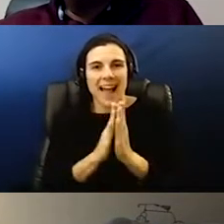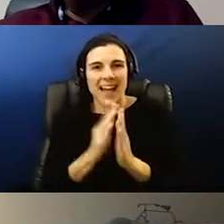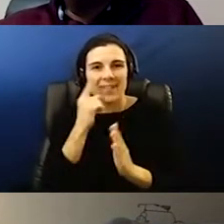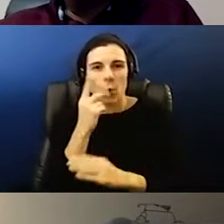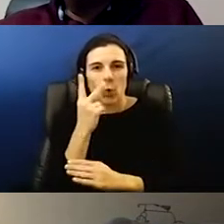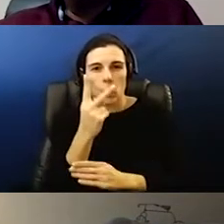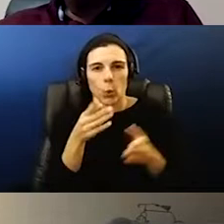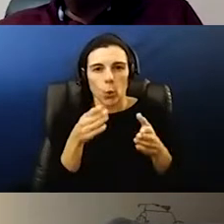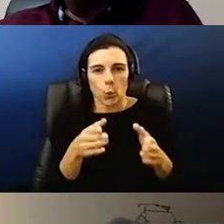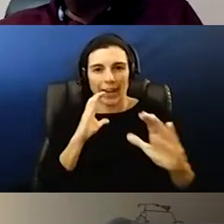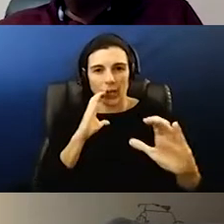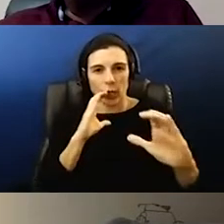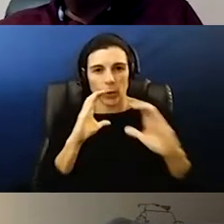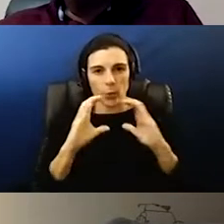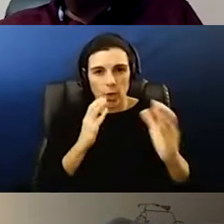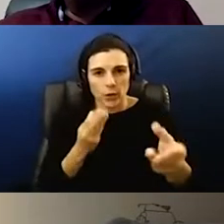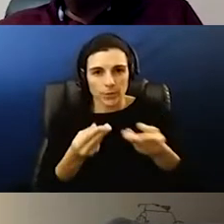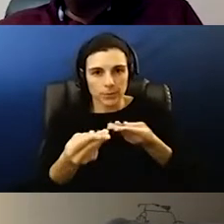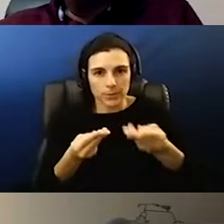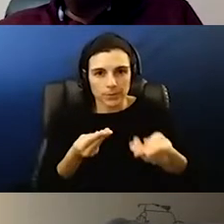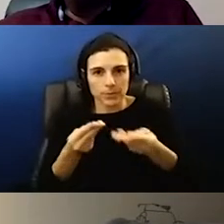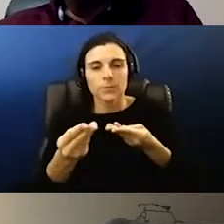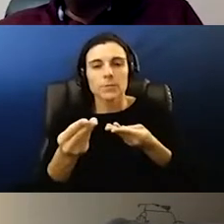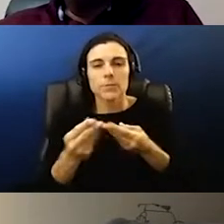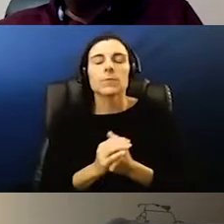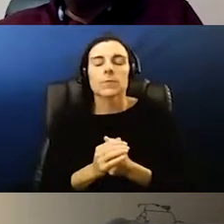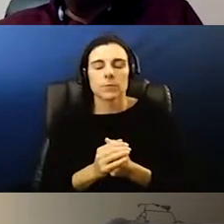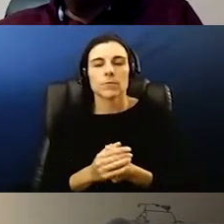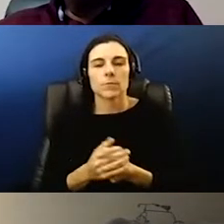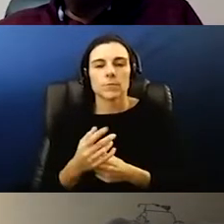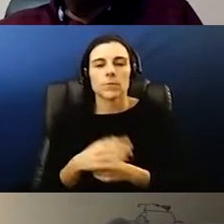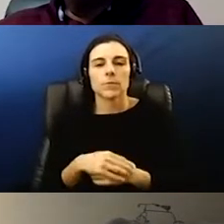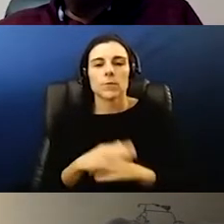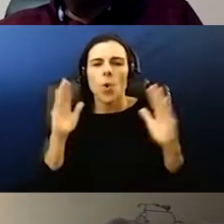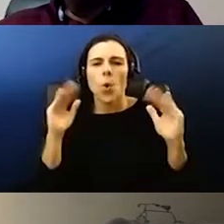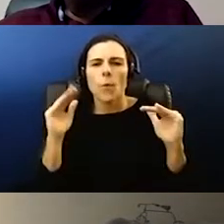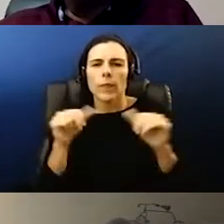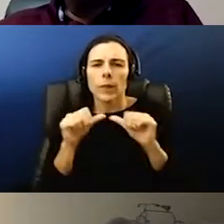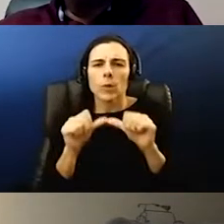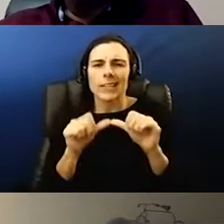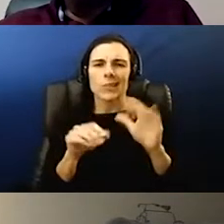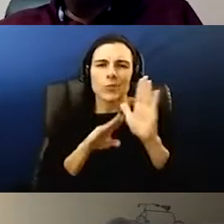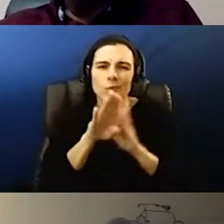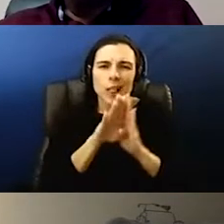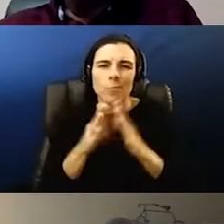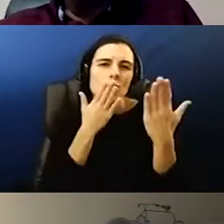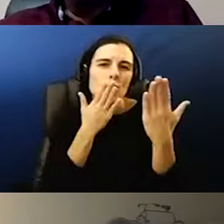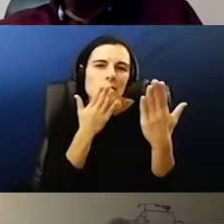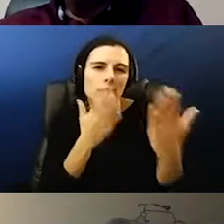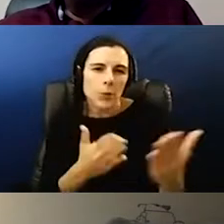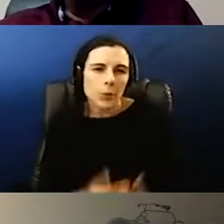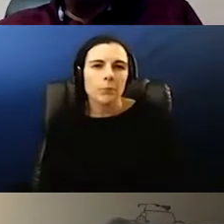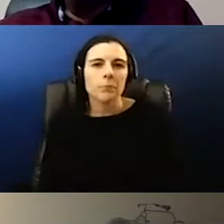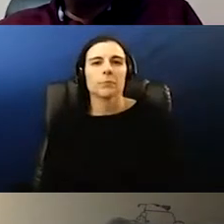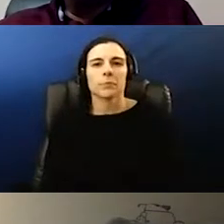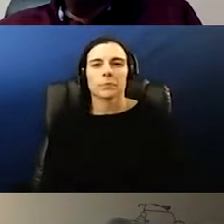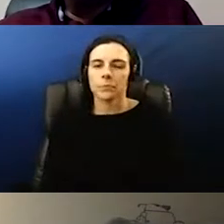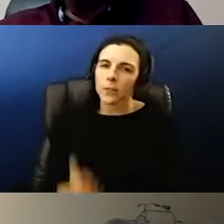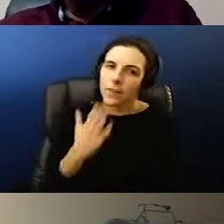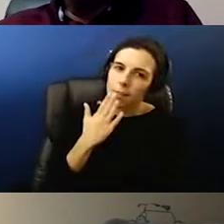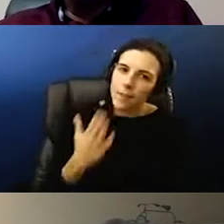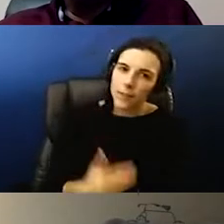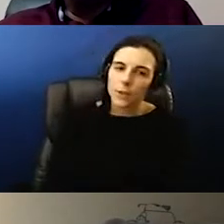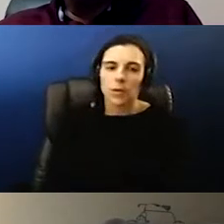delivered and i hope that we'll continue to grow in this way and in this effort so thank you thank you dr